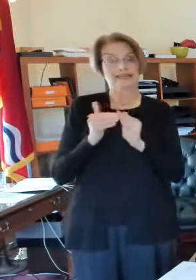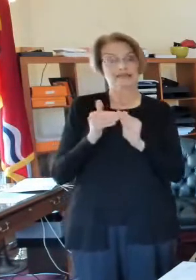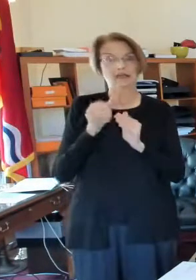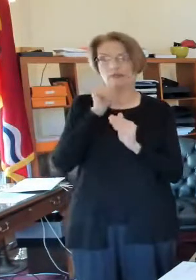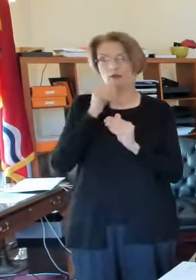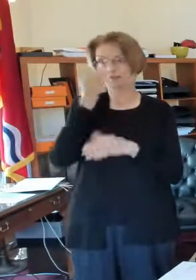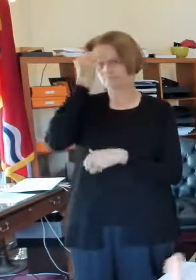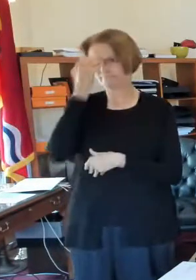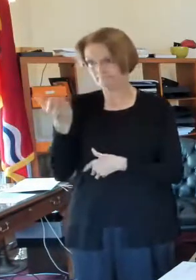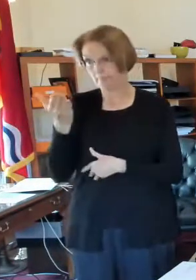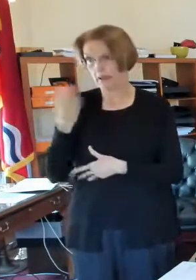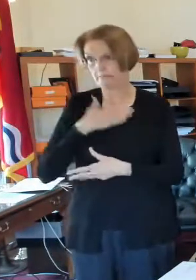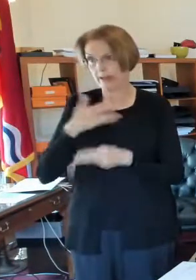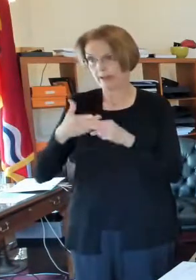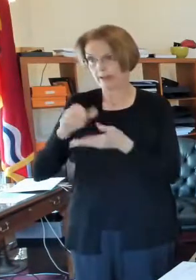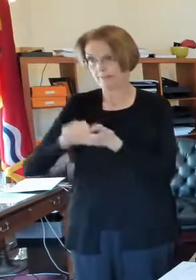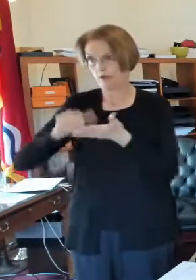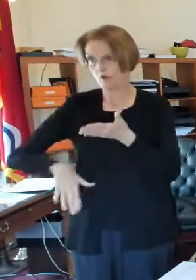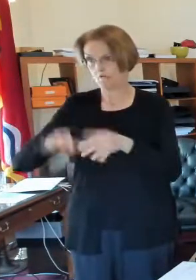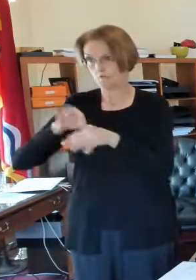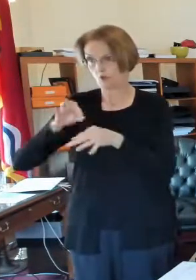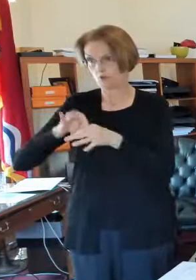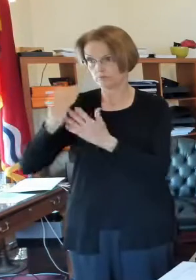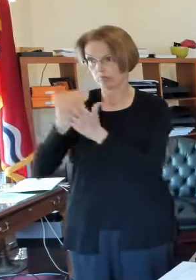registration. So every few years,